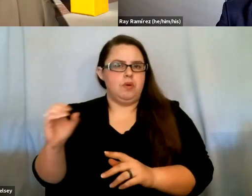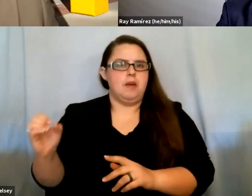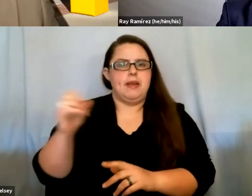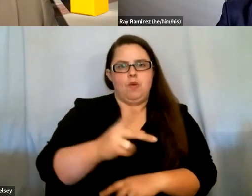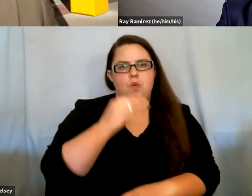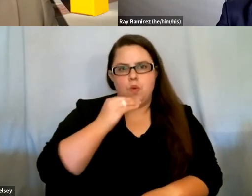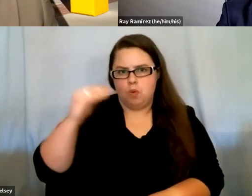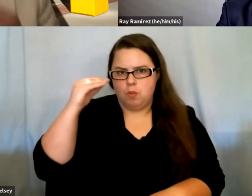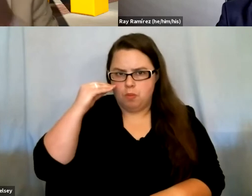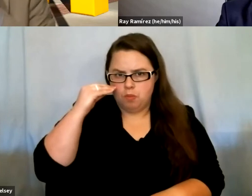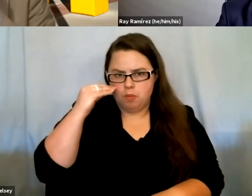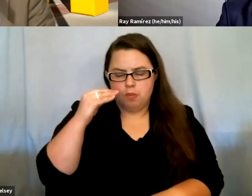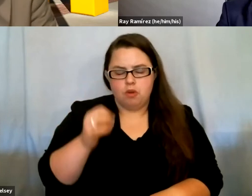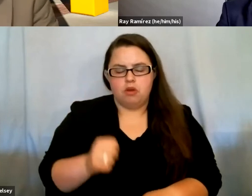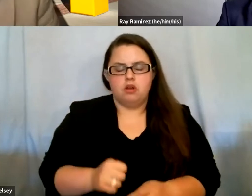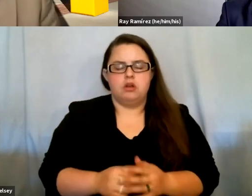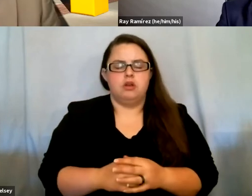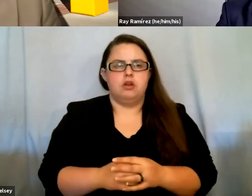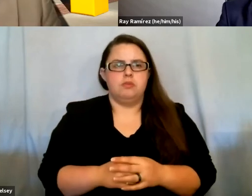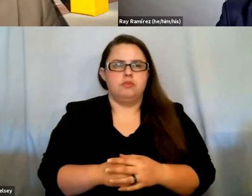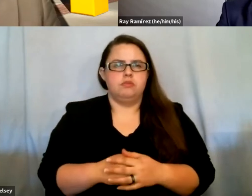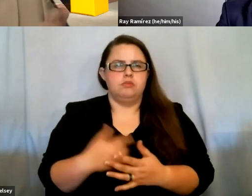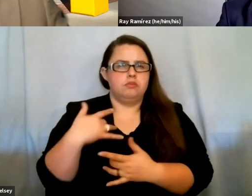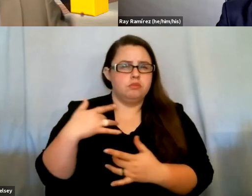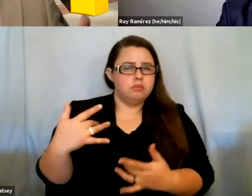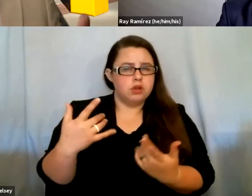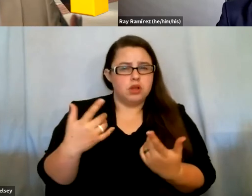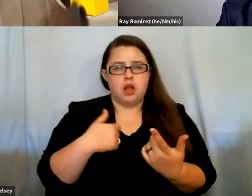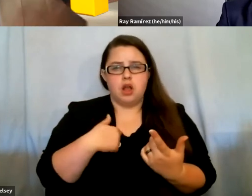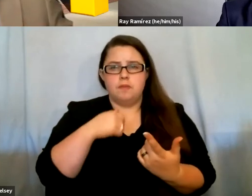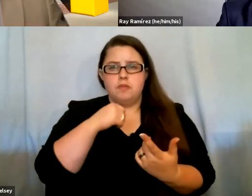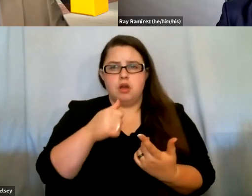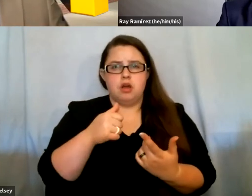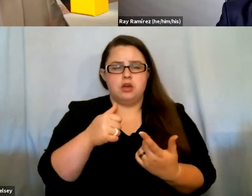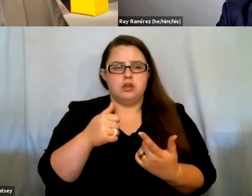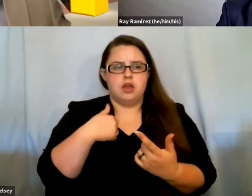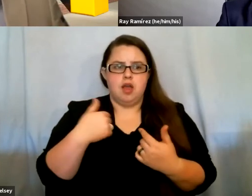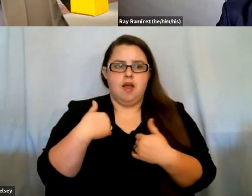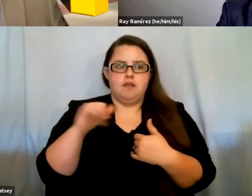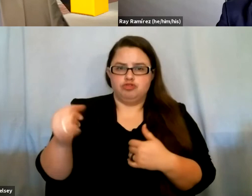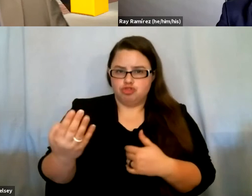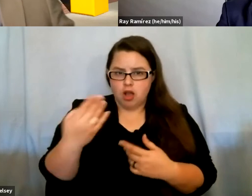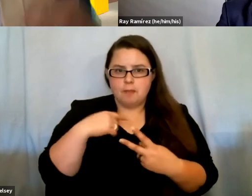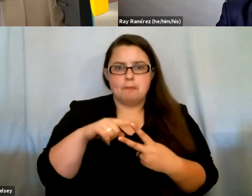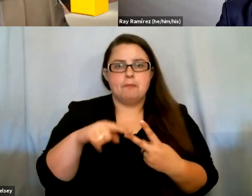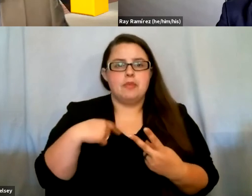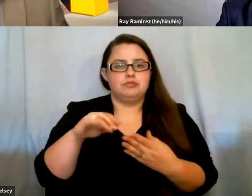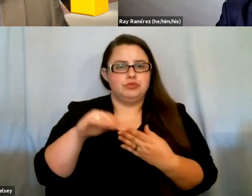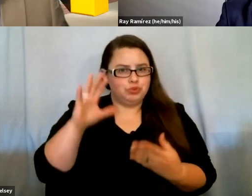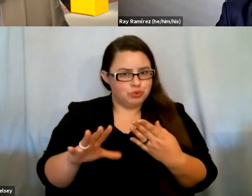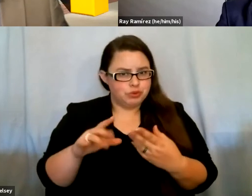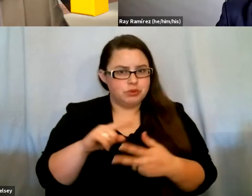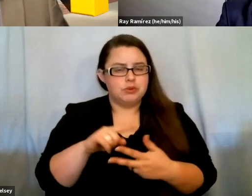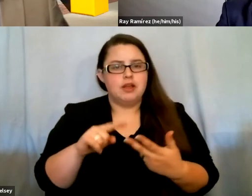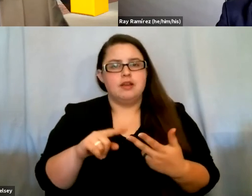right? You know, people that are, and usually, you know, I'm not out, I have my, I have a job, I'm a student and all that, but then, you know, there